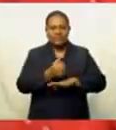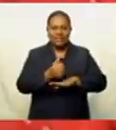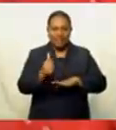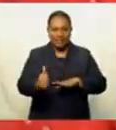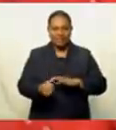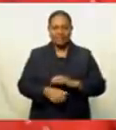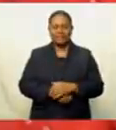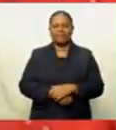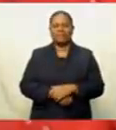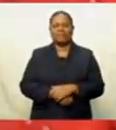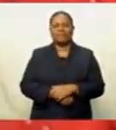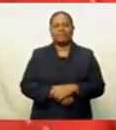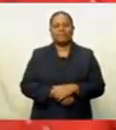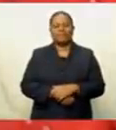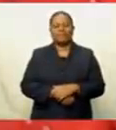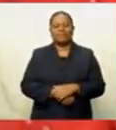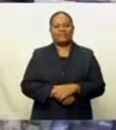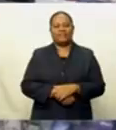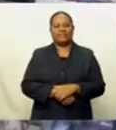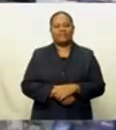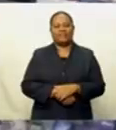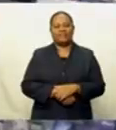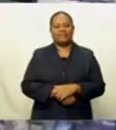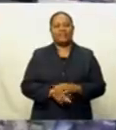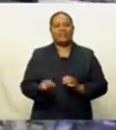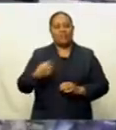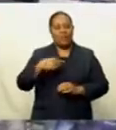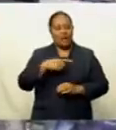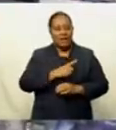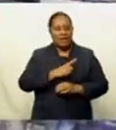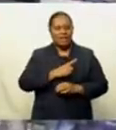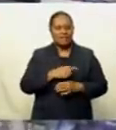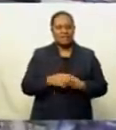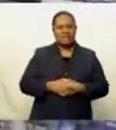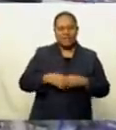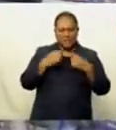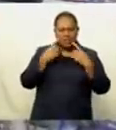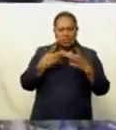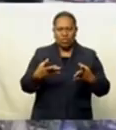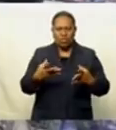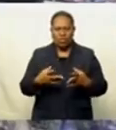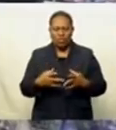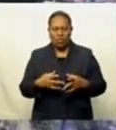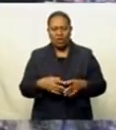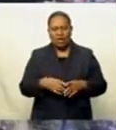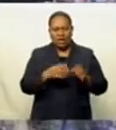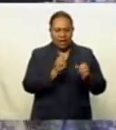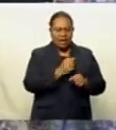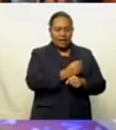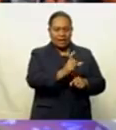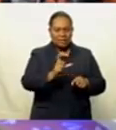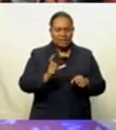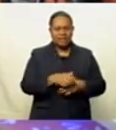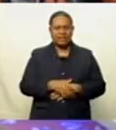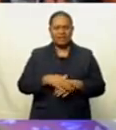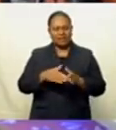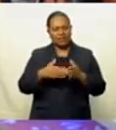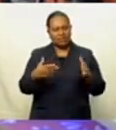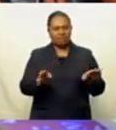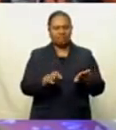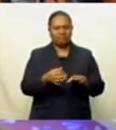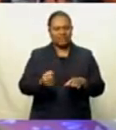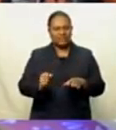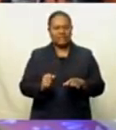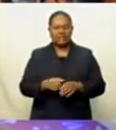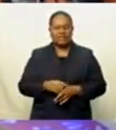yeah, we do follow them. For us, the entertainment industry, we can provide these services because the cinemas are still closed. A few businesses